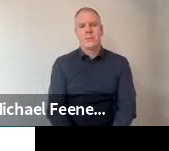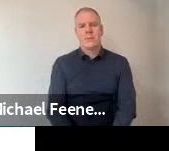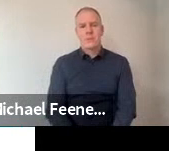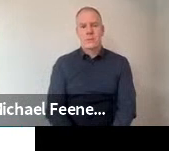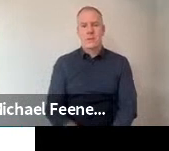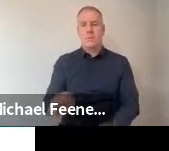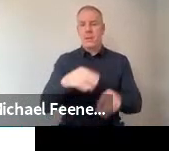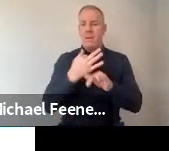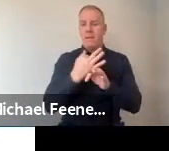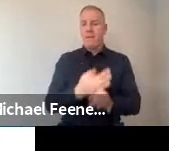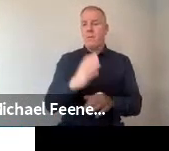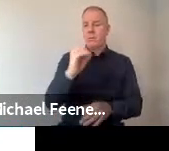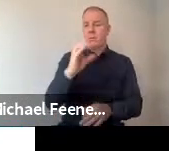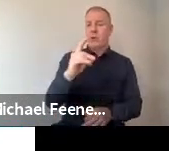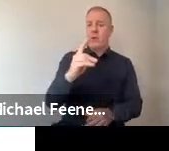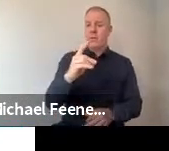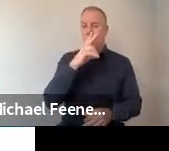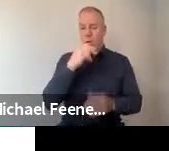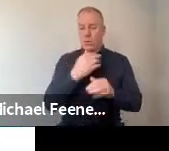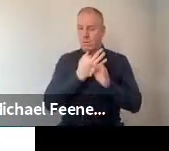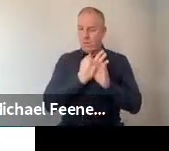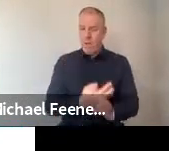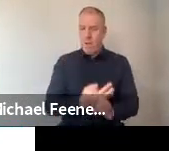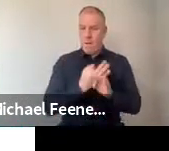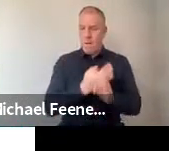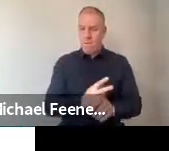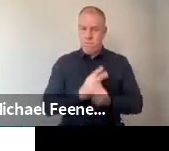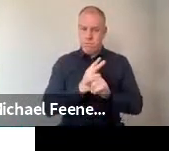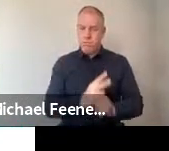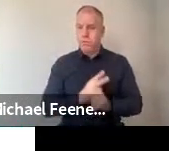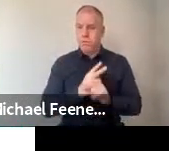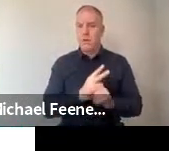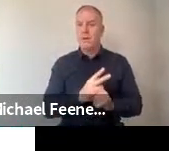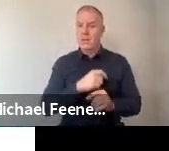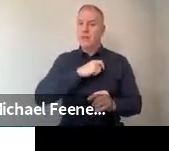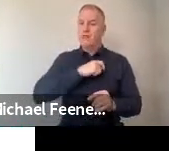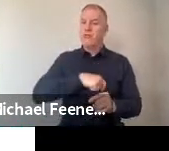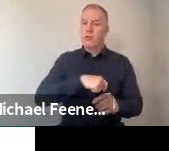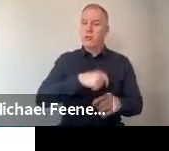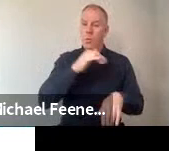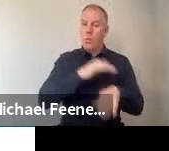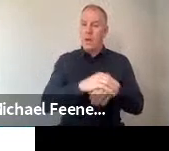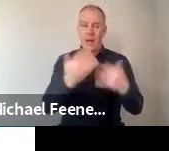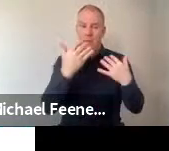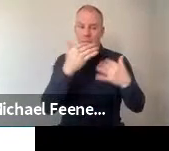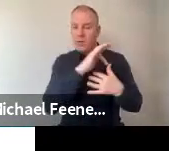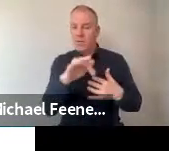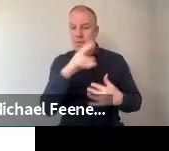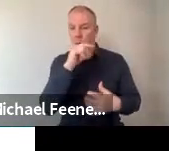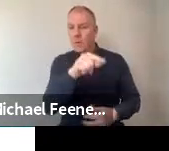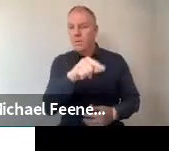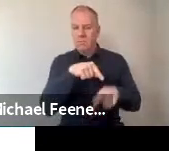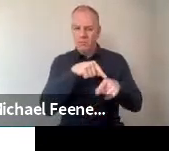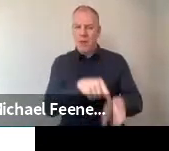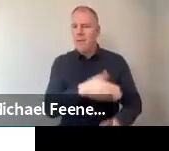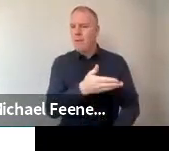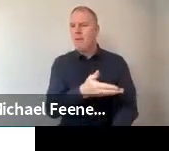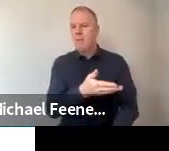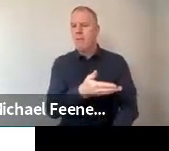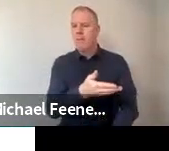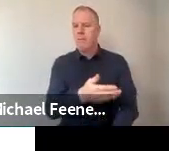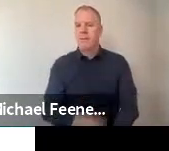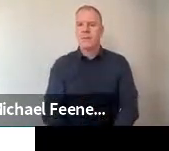following COVID news very closely. And they tended to trust their primary news source that it had reliable information